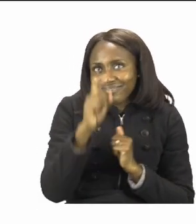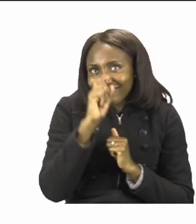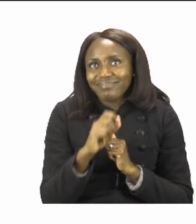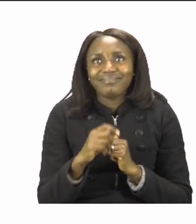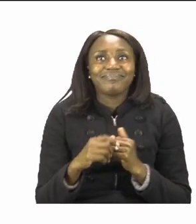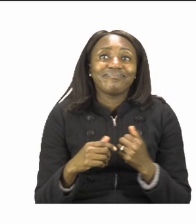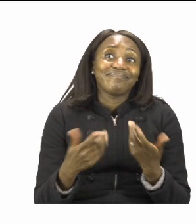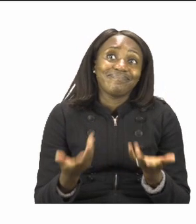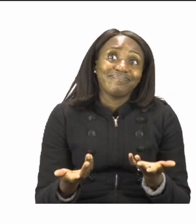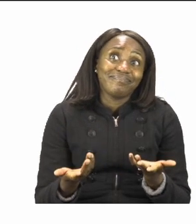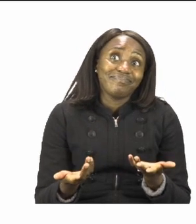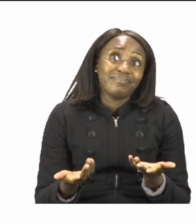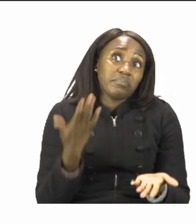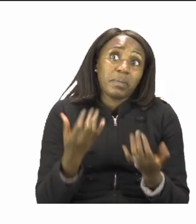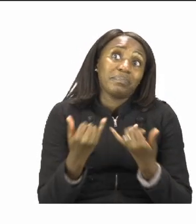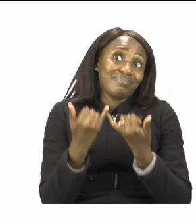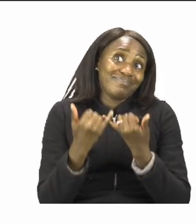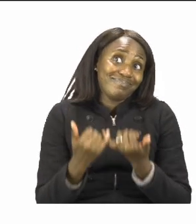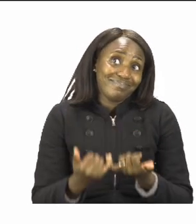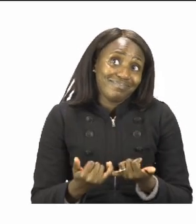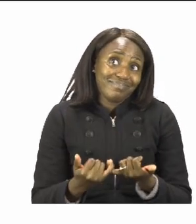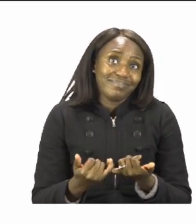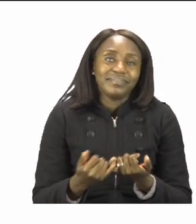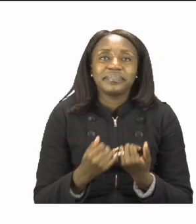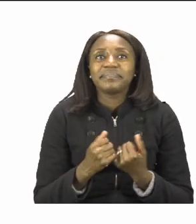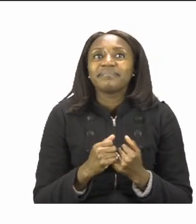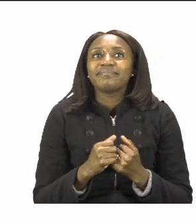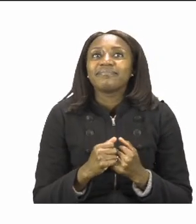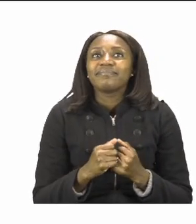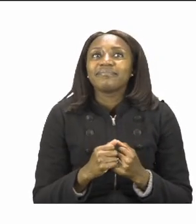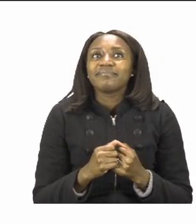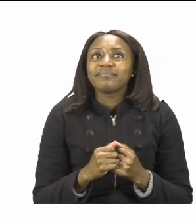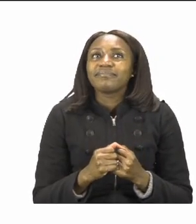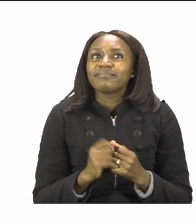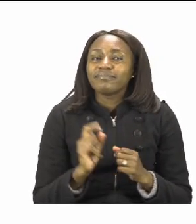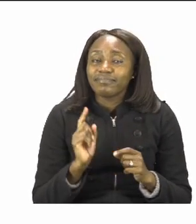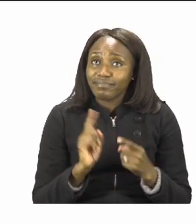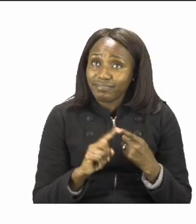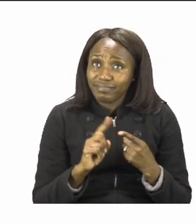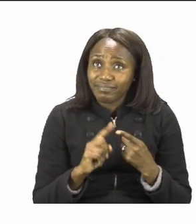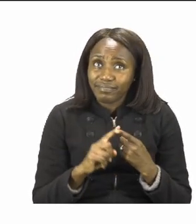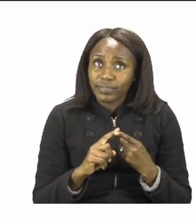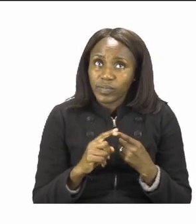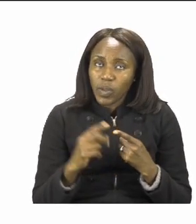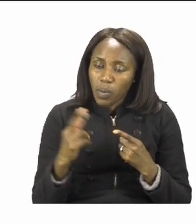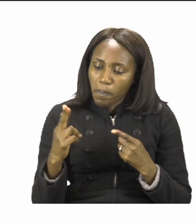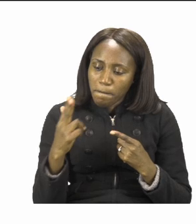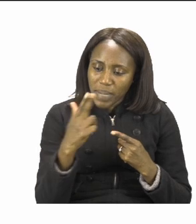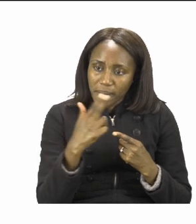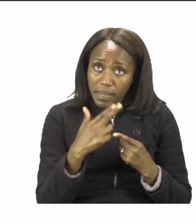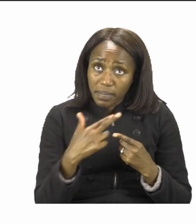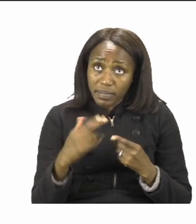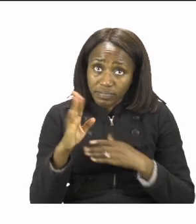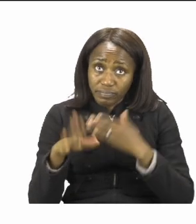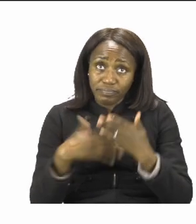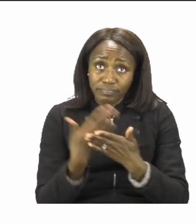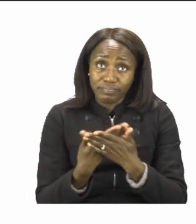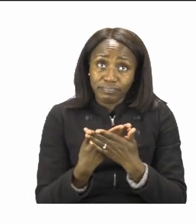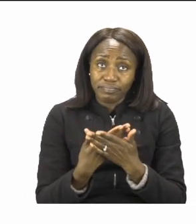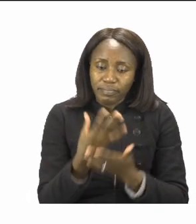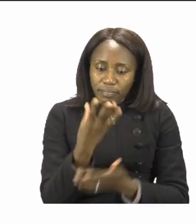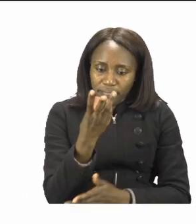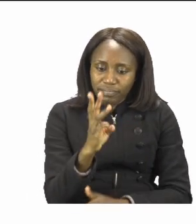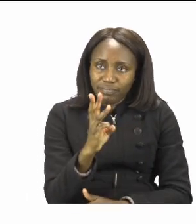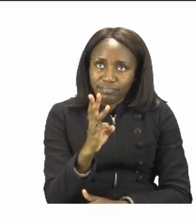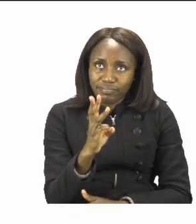even cousins. The first thing you're going to do is cut out pictures. Now the pictures